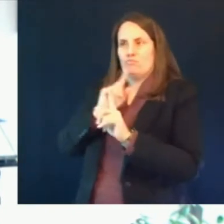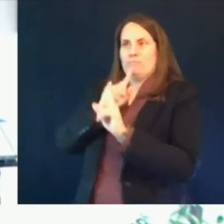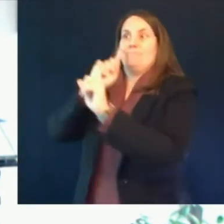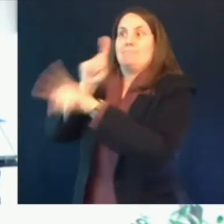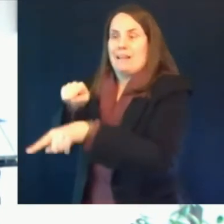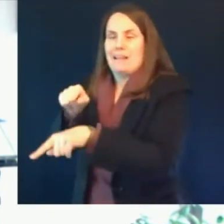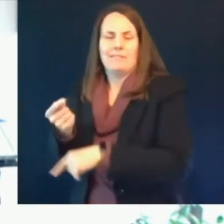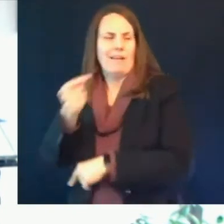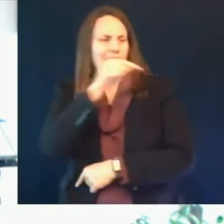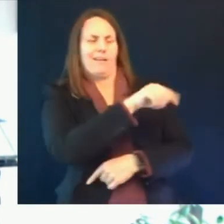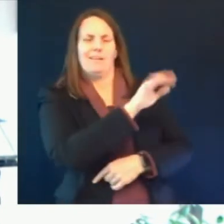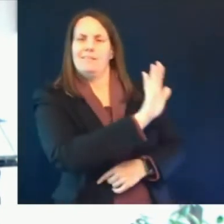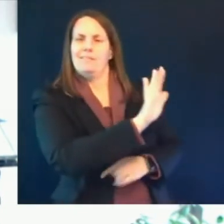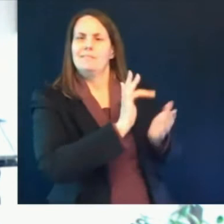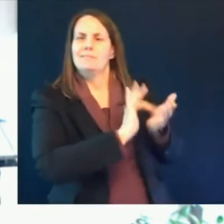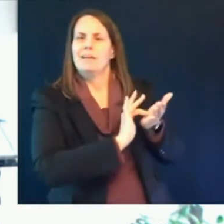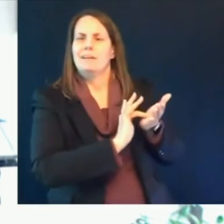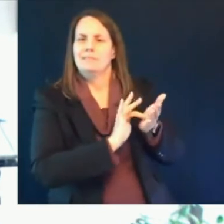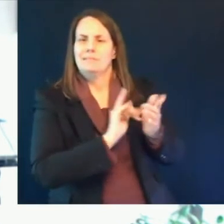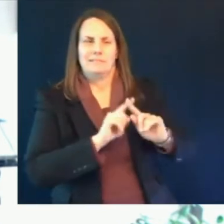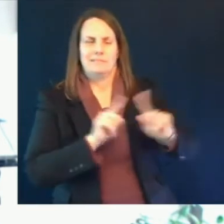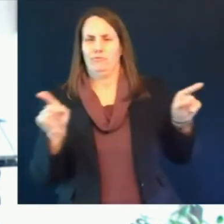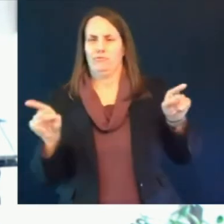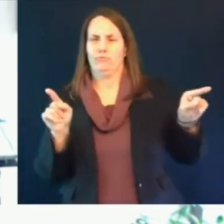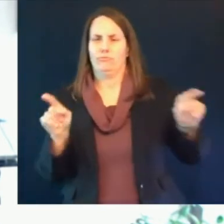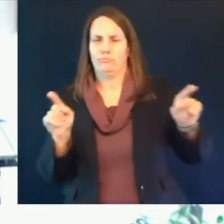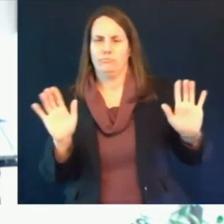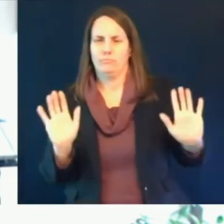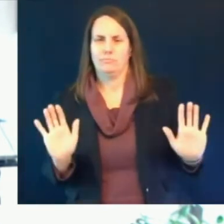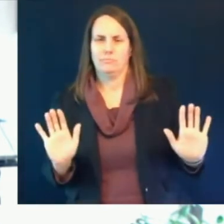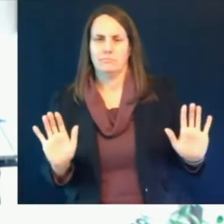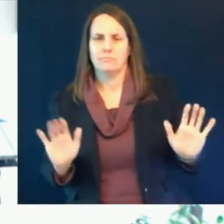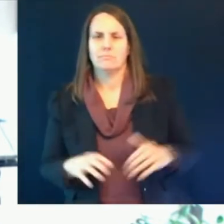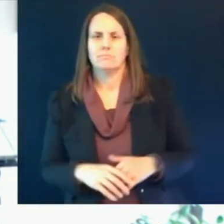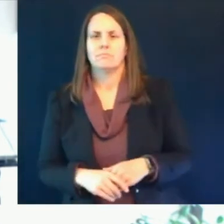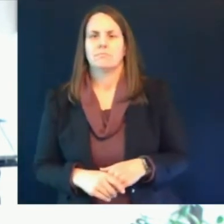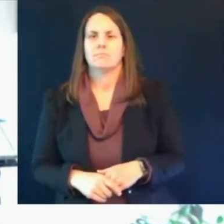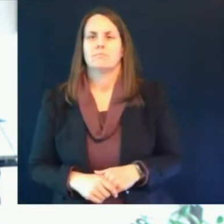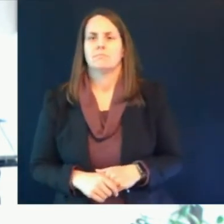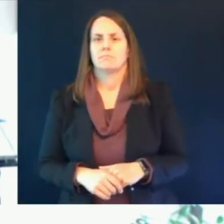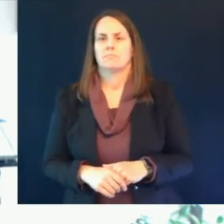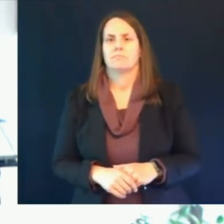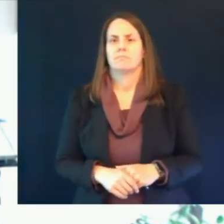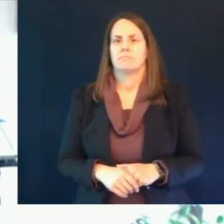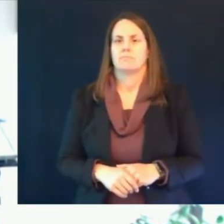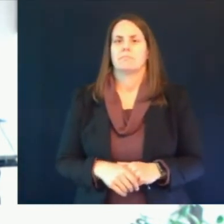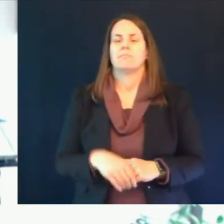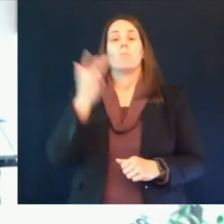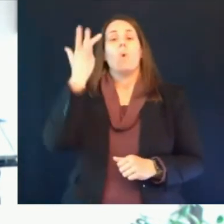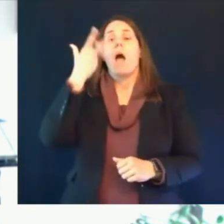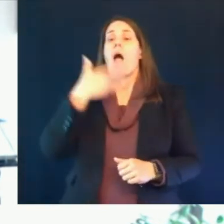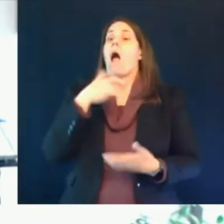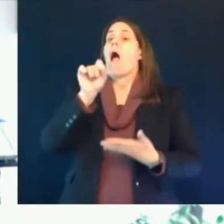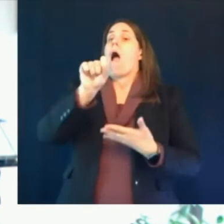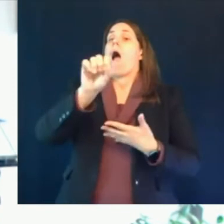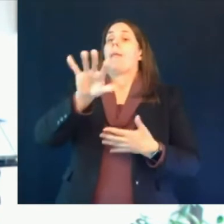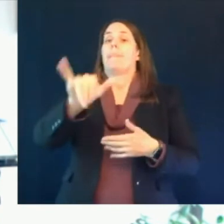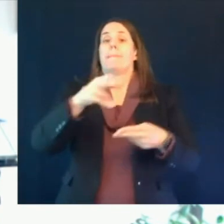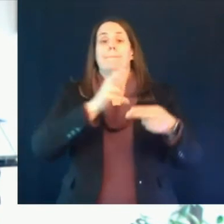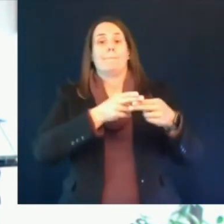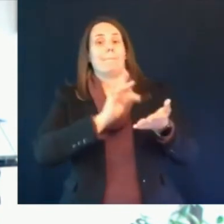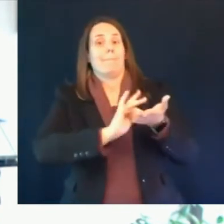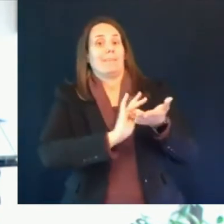important to why we bring heparin into this conversation is because is because if these illnesses are very similar